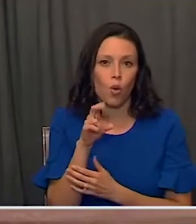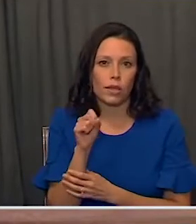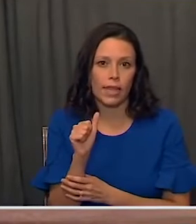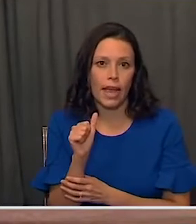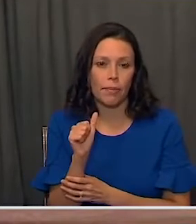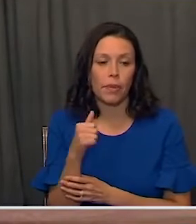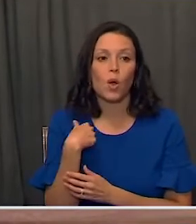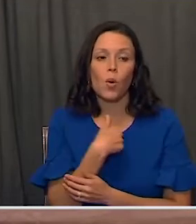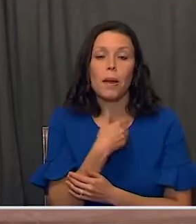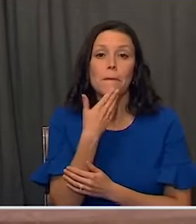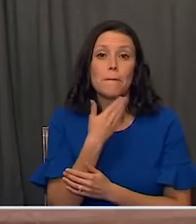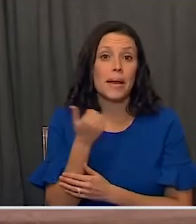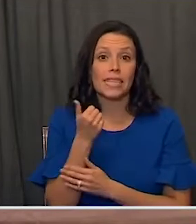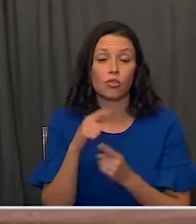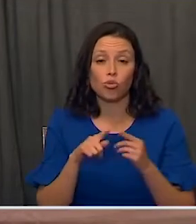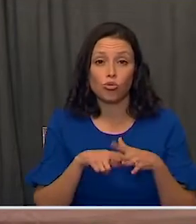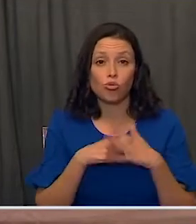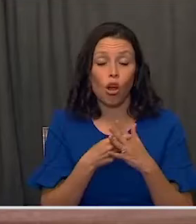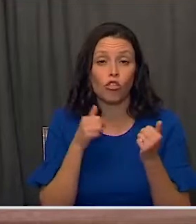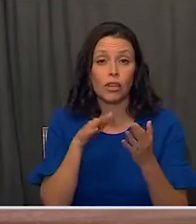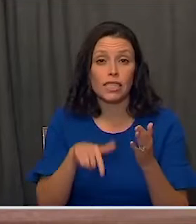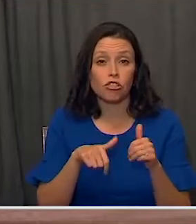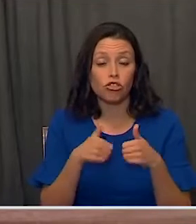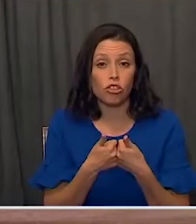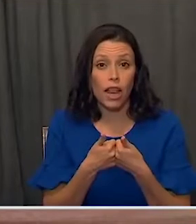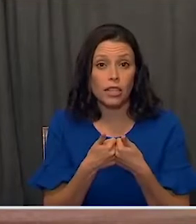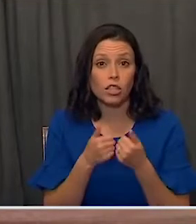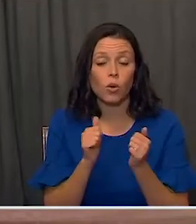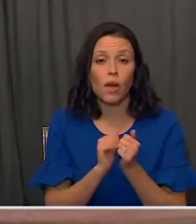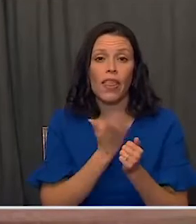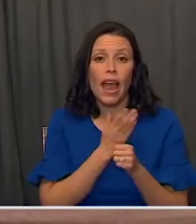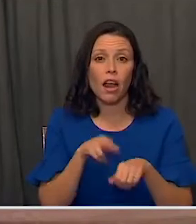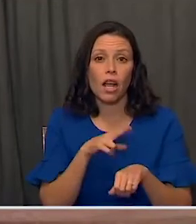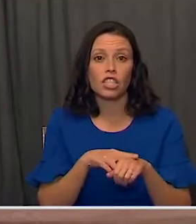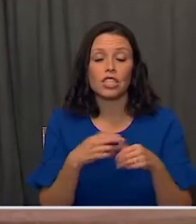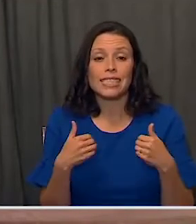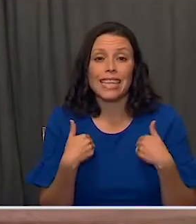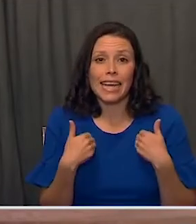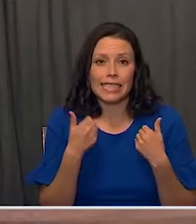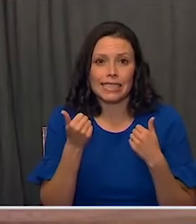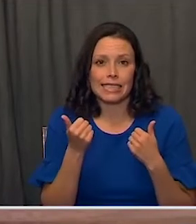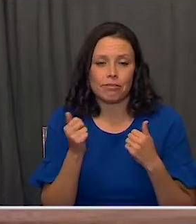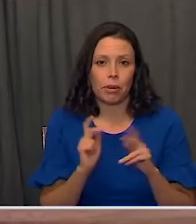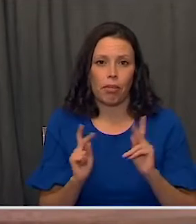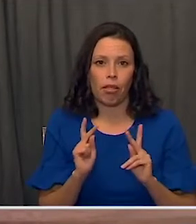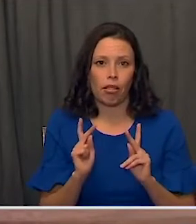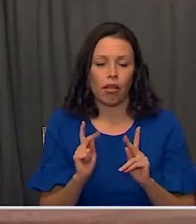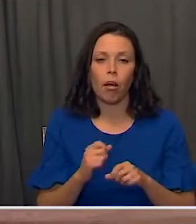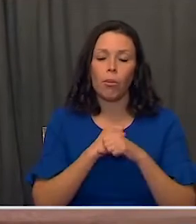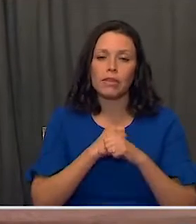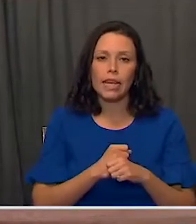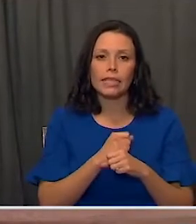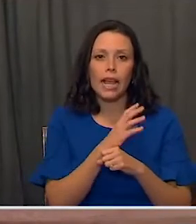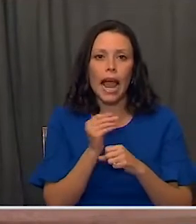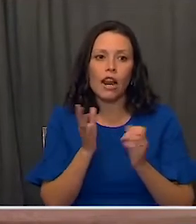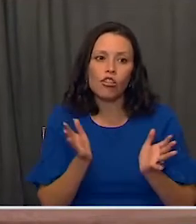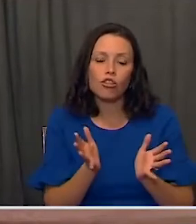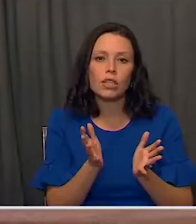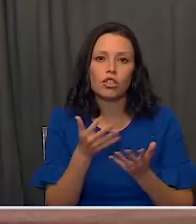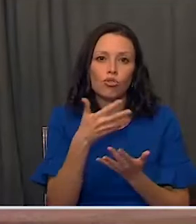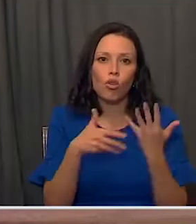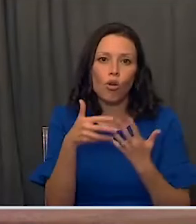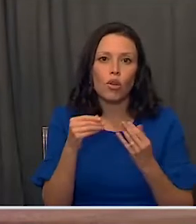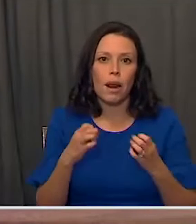Where better to start in addressing this challenge than with our nation's young people? Protecting and also fostering the